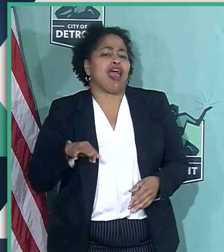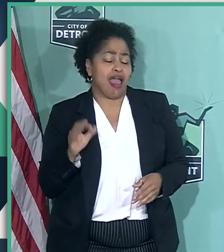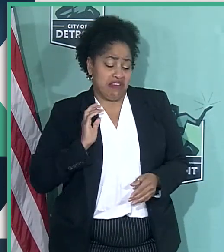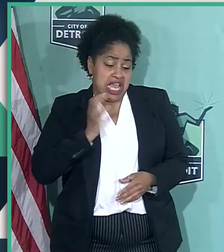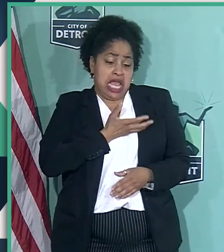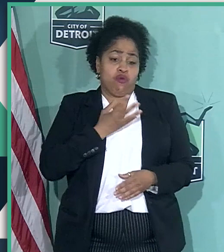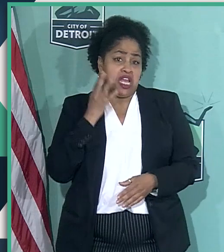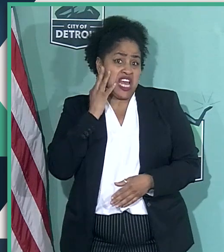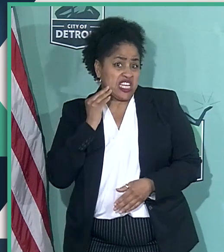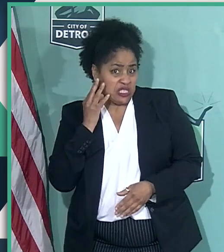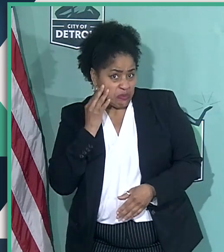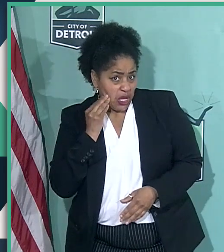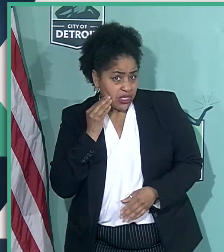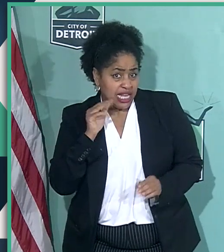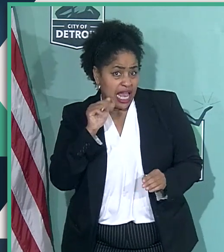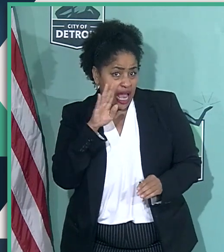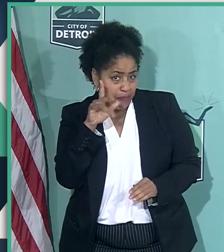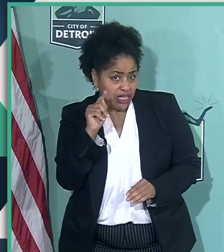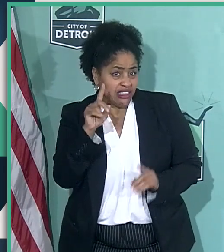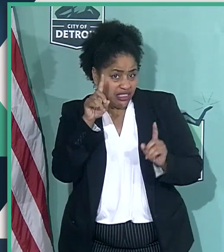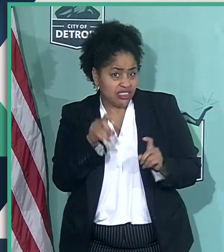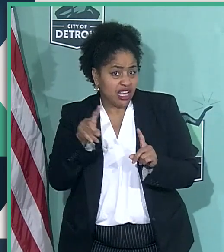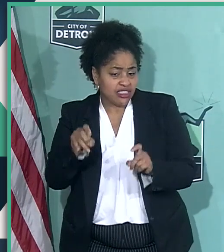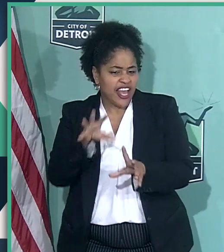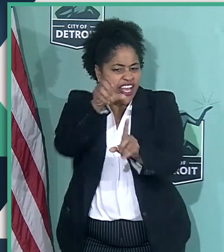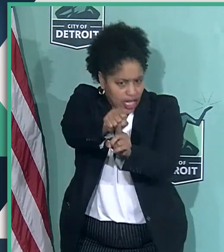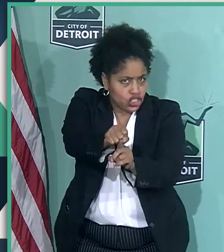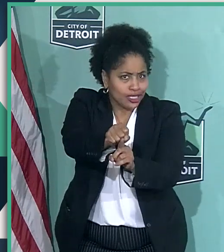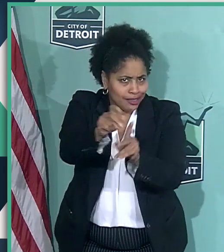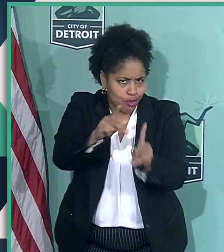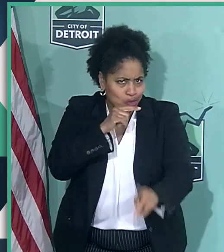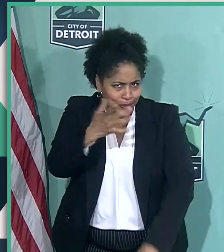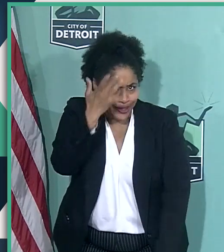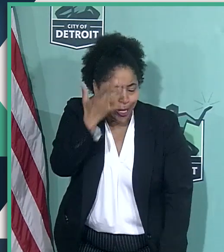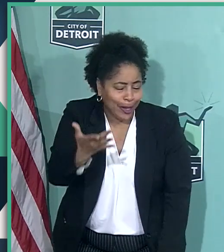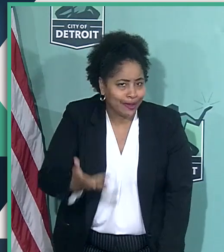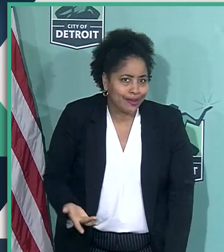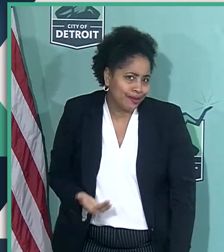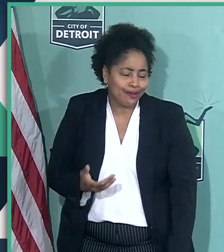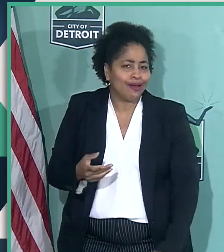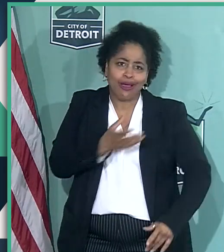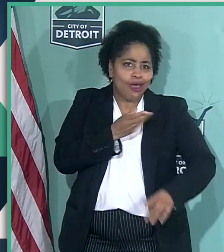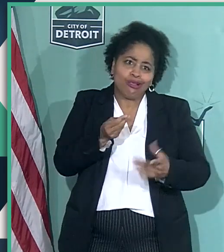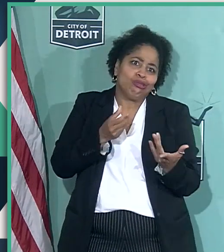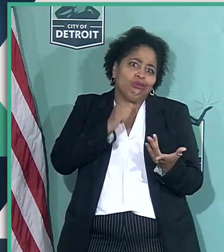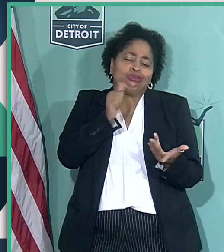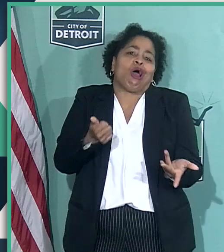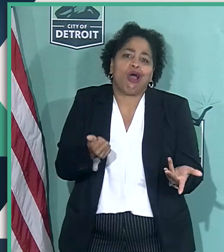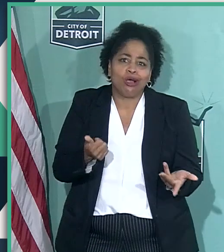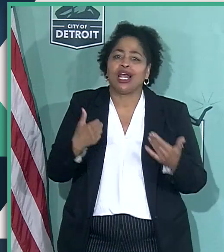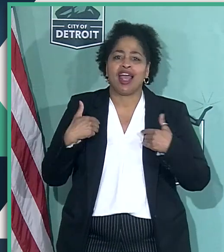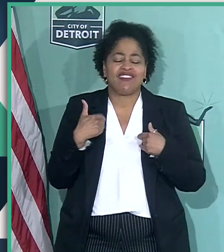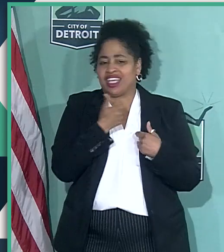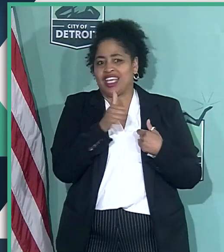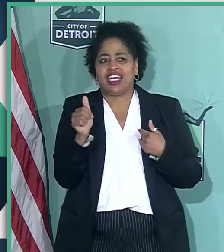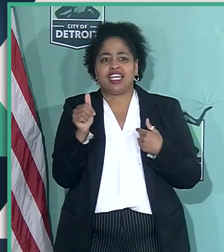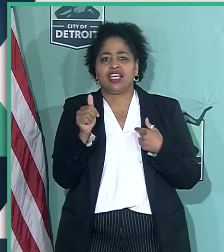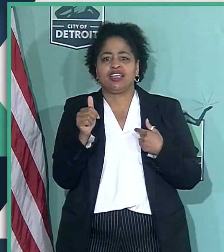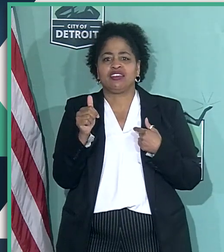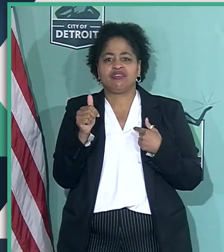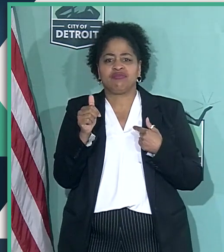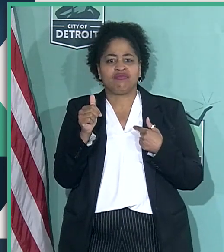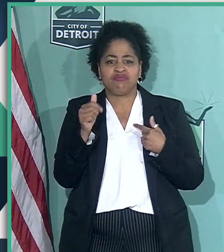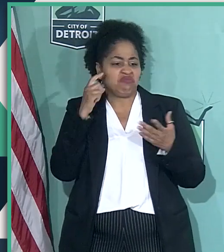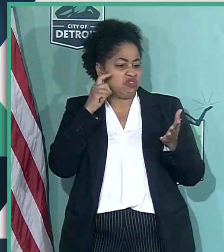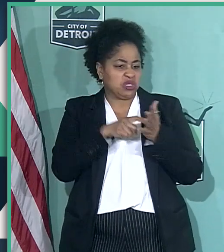that the Abbott tests are catching the sick people and that they're not having any significant false negative